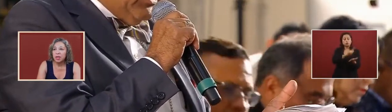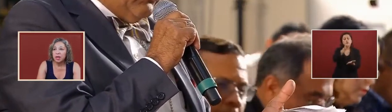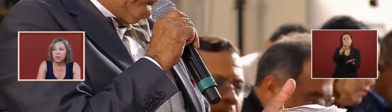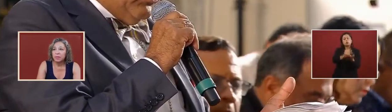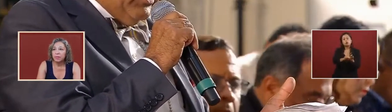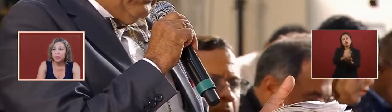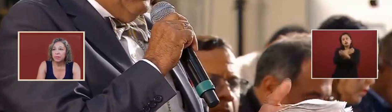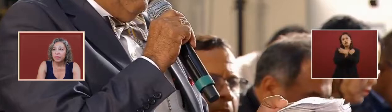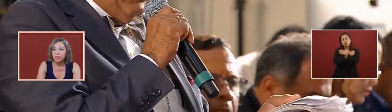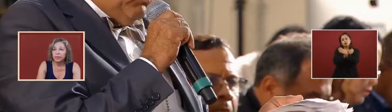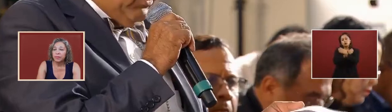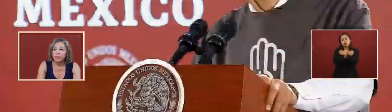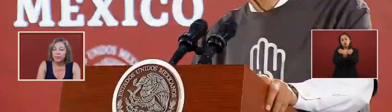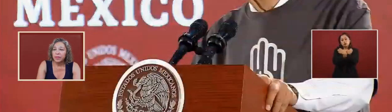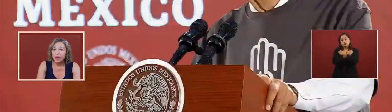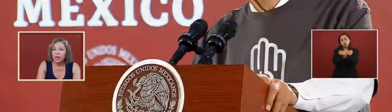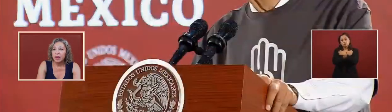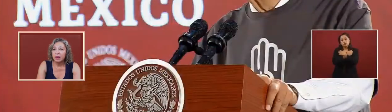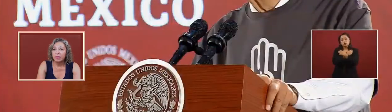general of